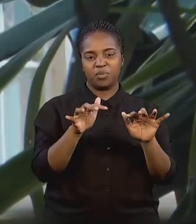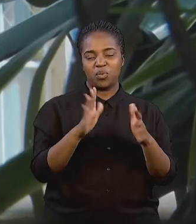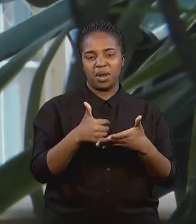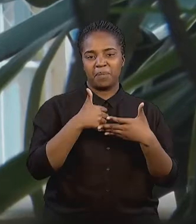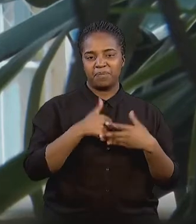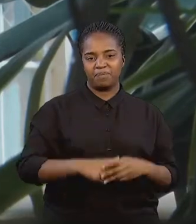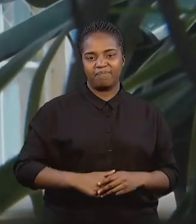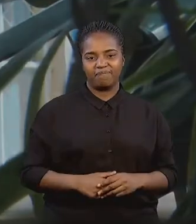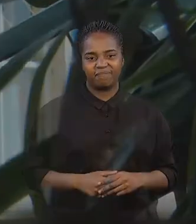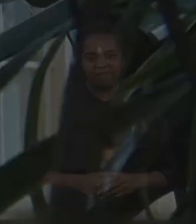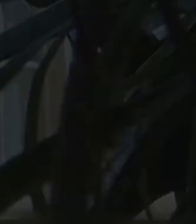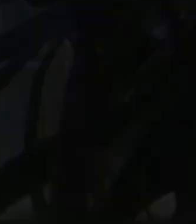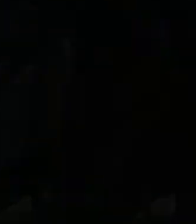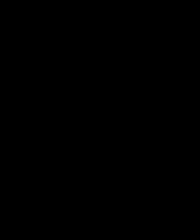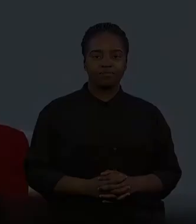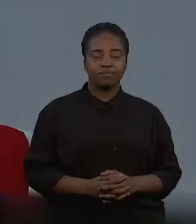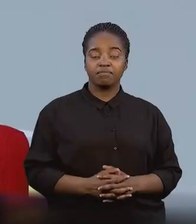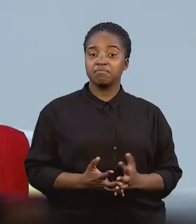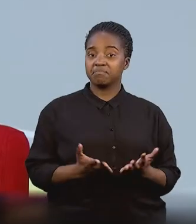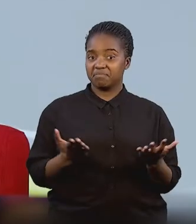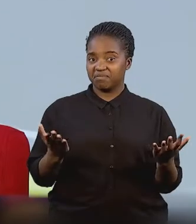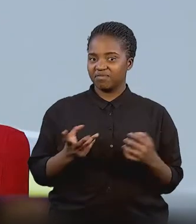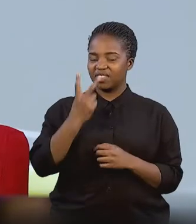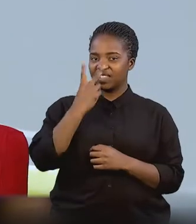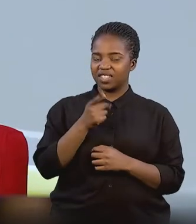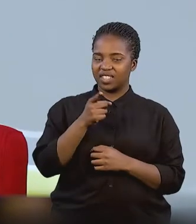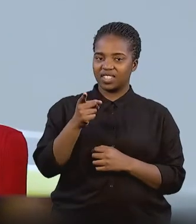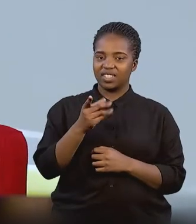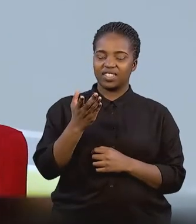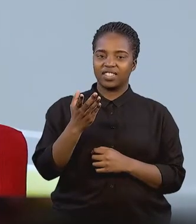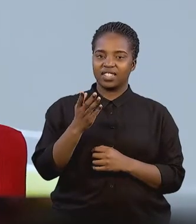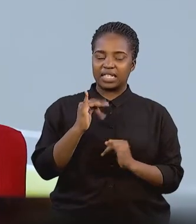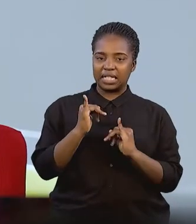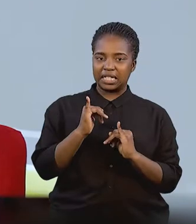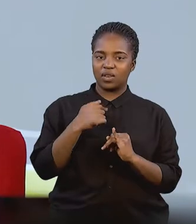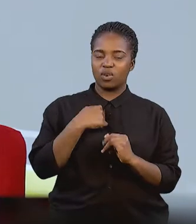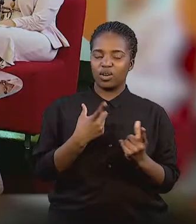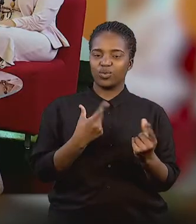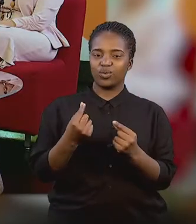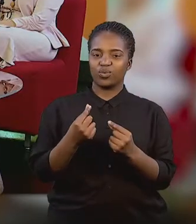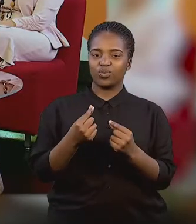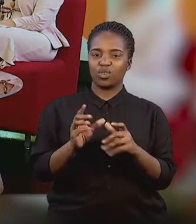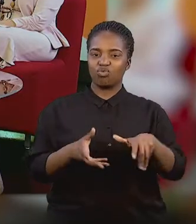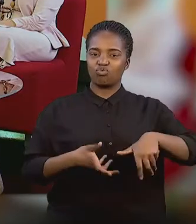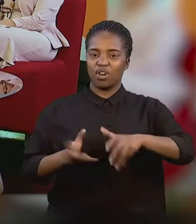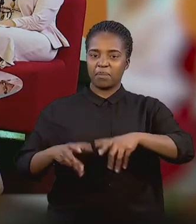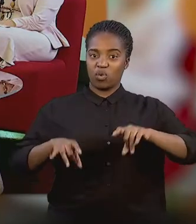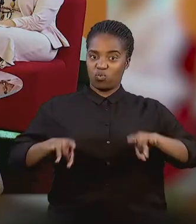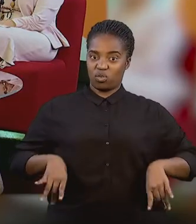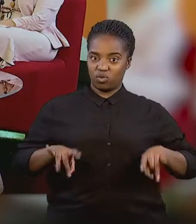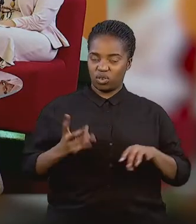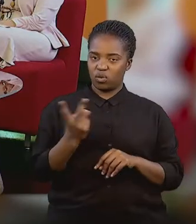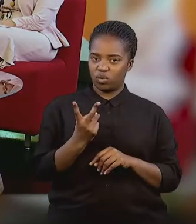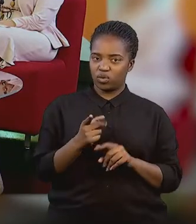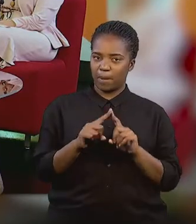It just really helps a lot. I see here on the inside, Chabani actually plays wheelchair rugby